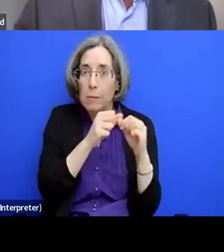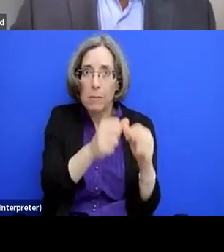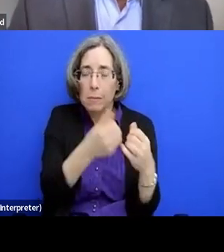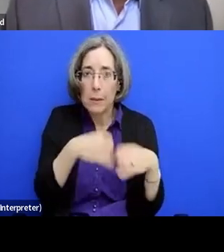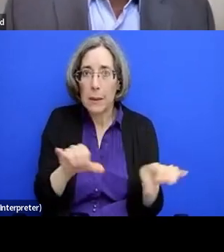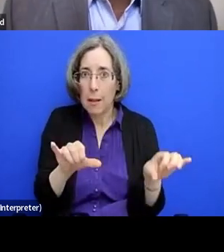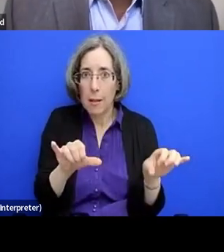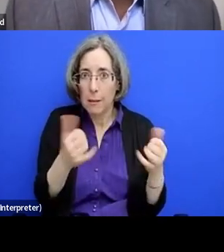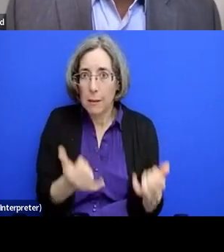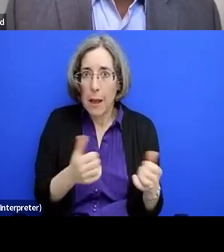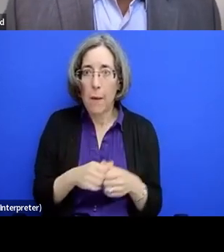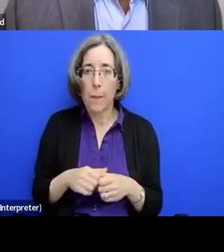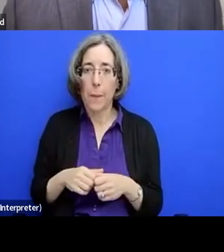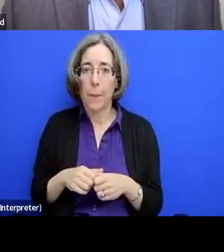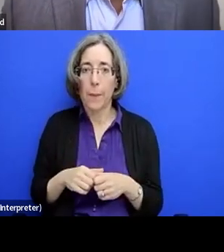Um,